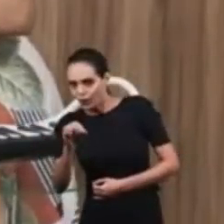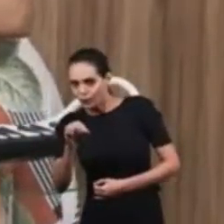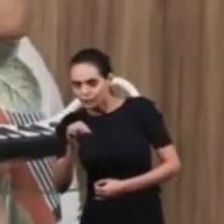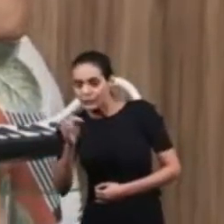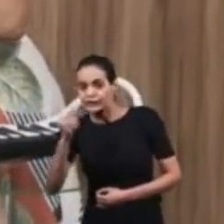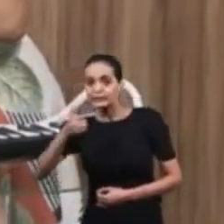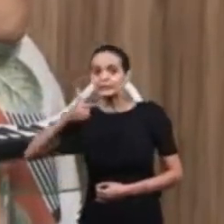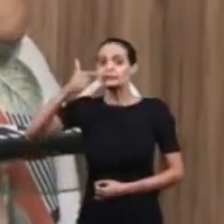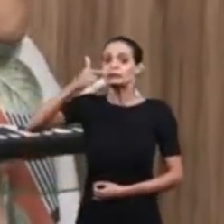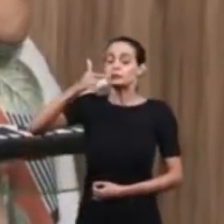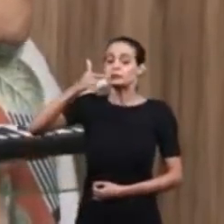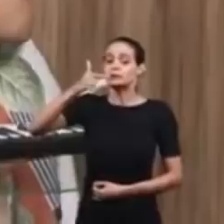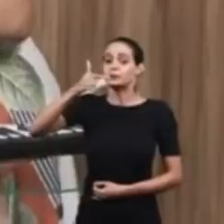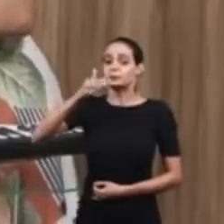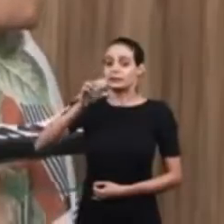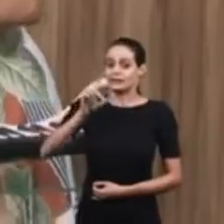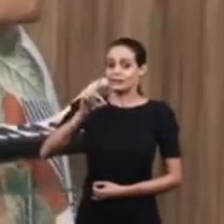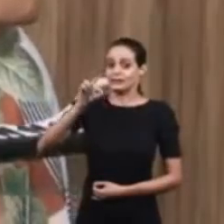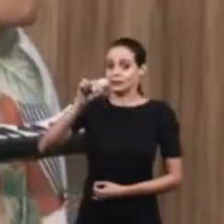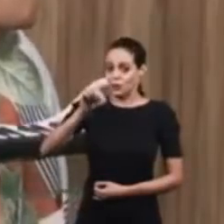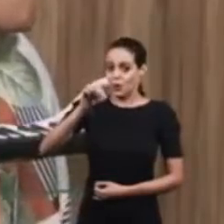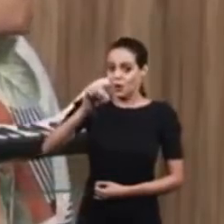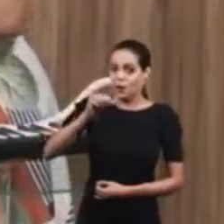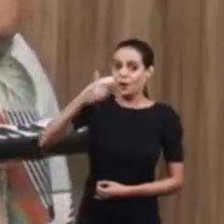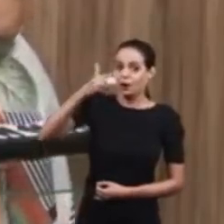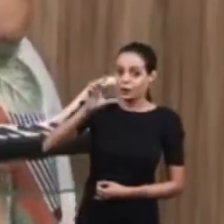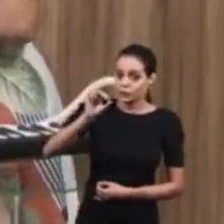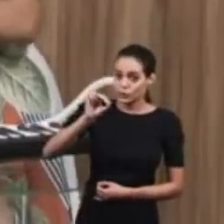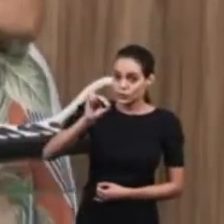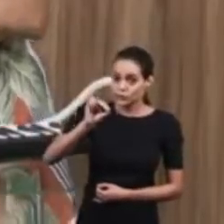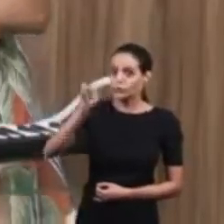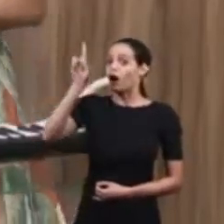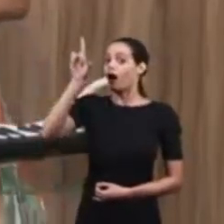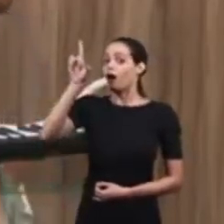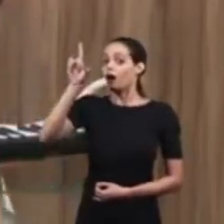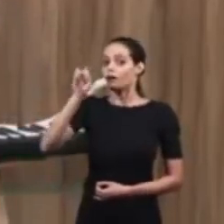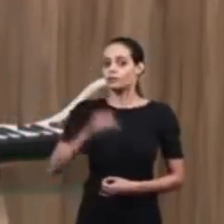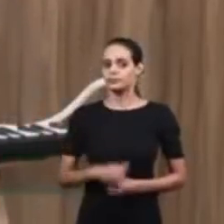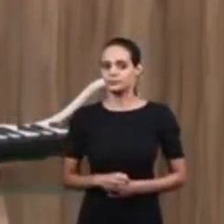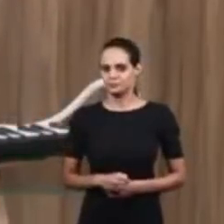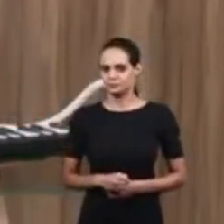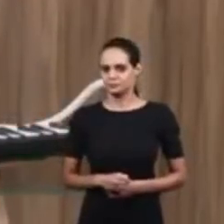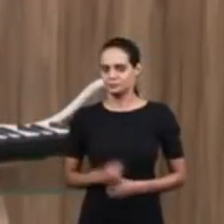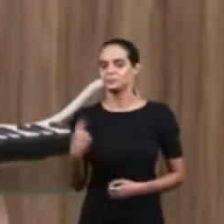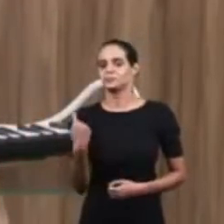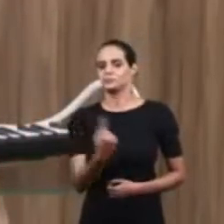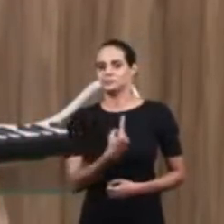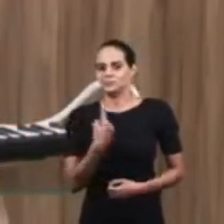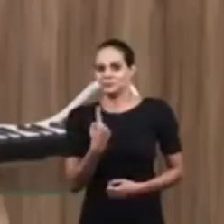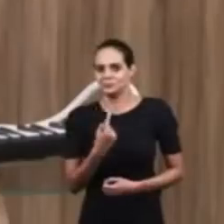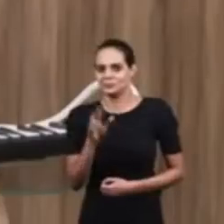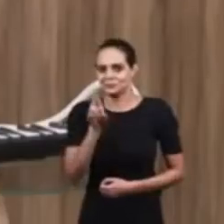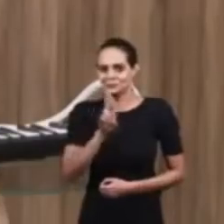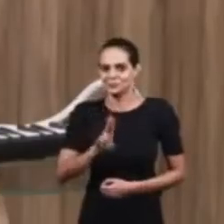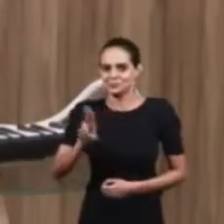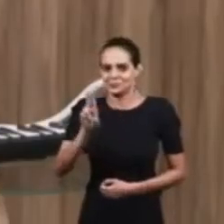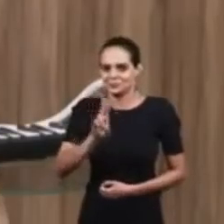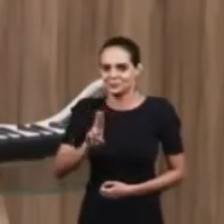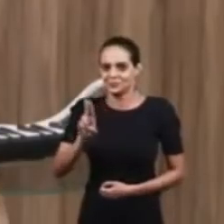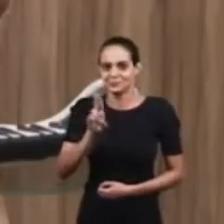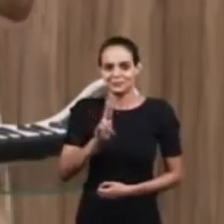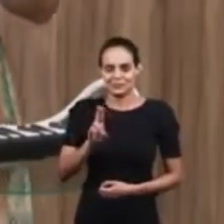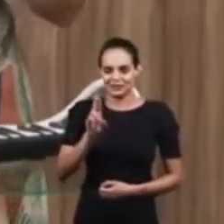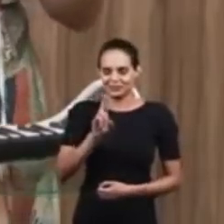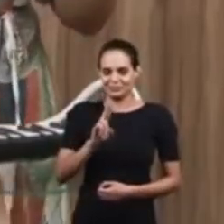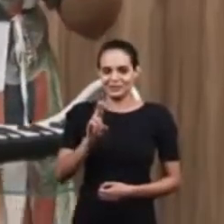second octave is higher pitched from Do to Do. We will use these notes both in the first and second